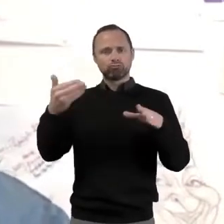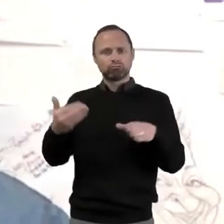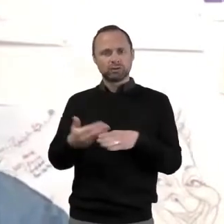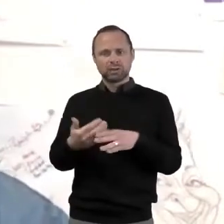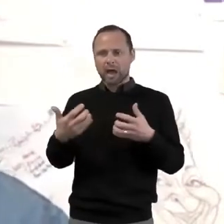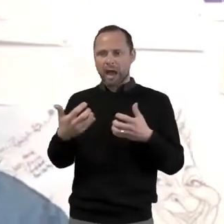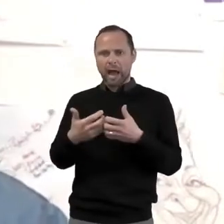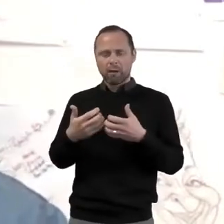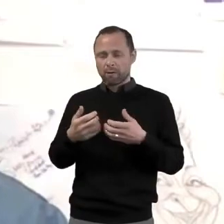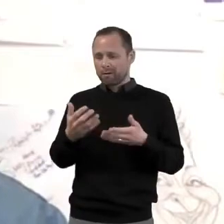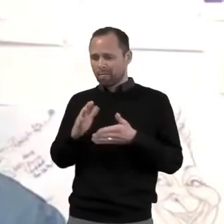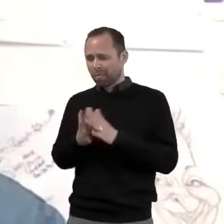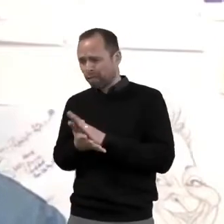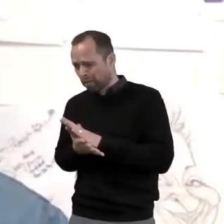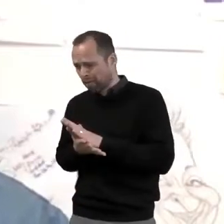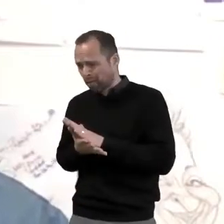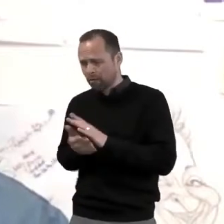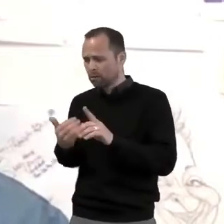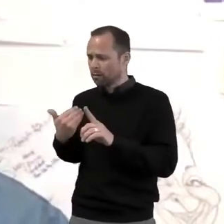ministry. Karis.